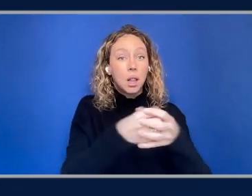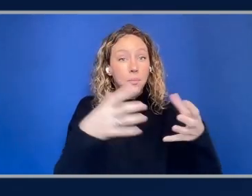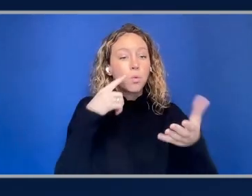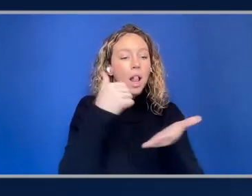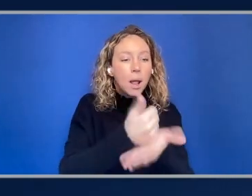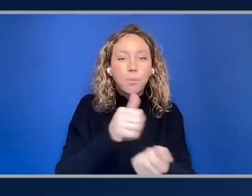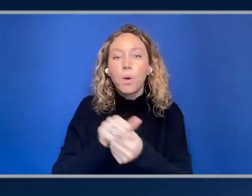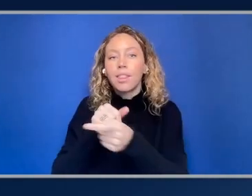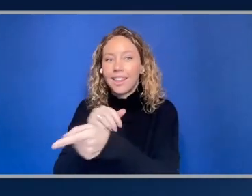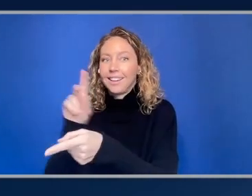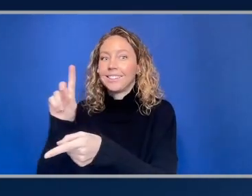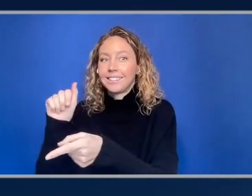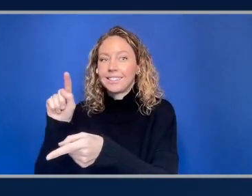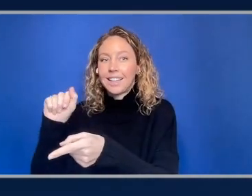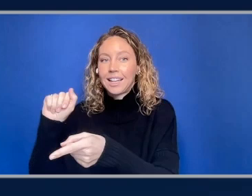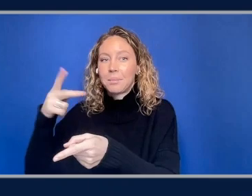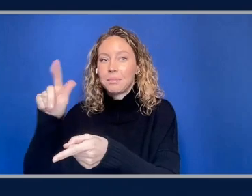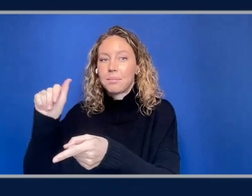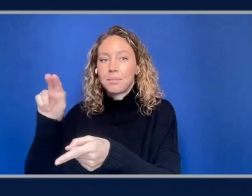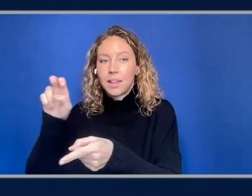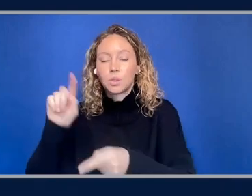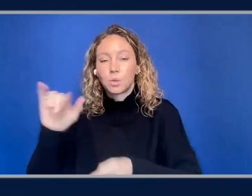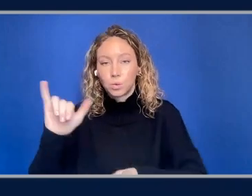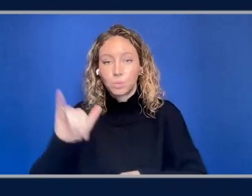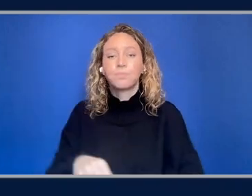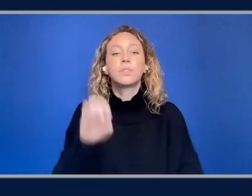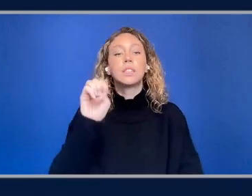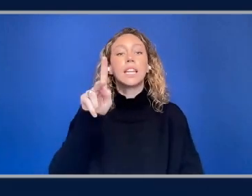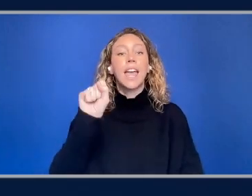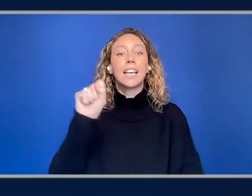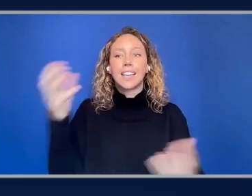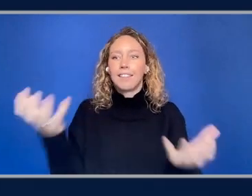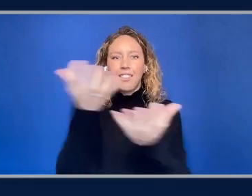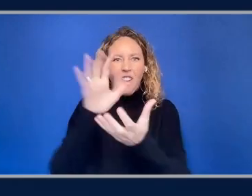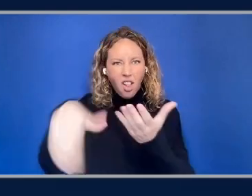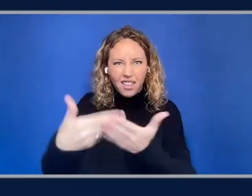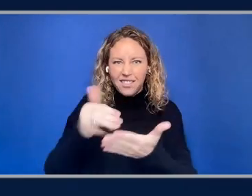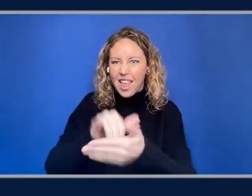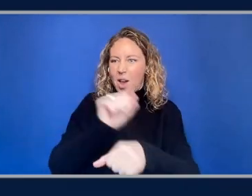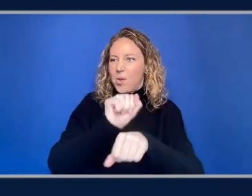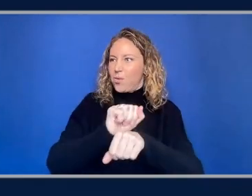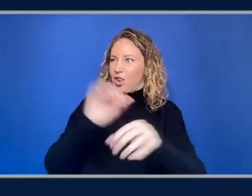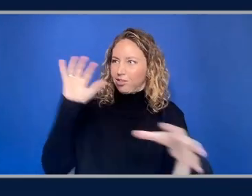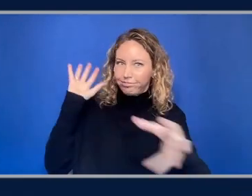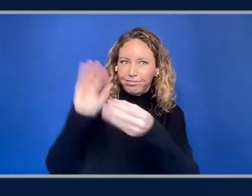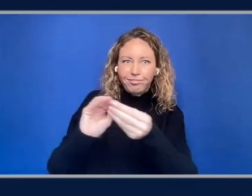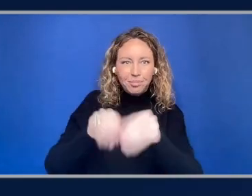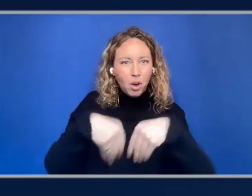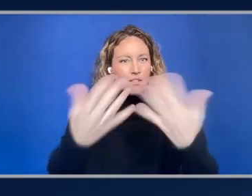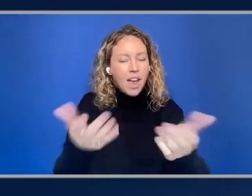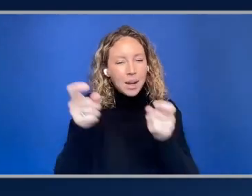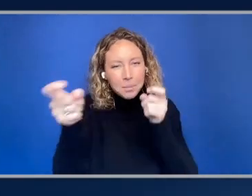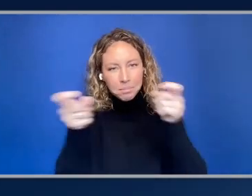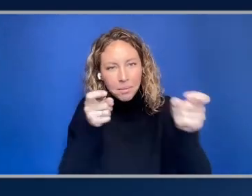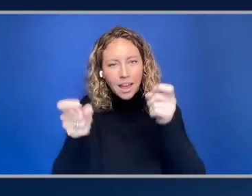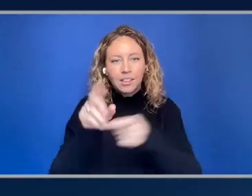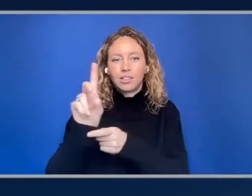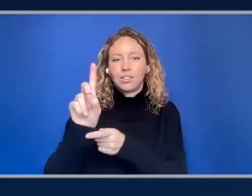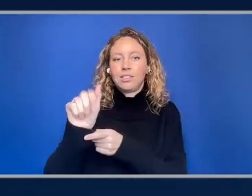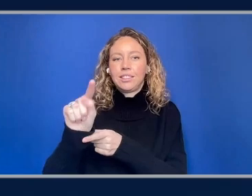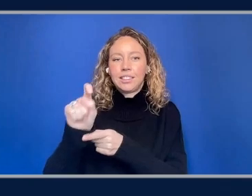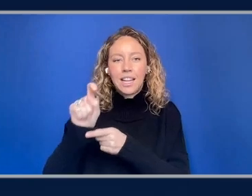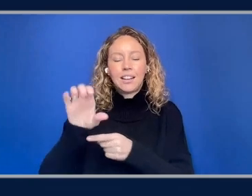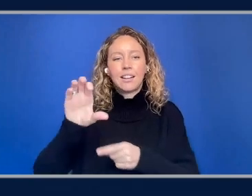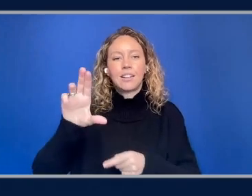data plane of their clusters. EKS auto mode is sort of the culmination of all of that work and truly provides a managed cluster data plane for